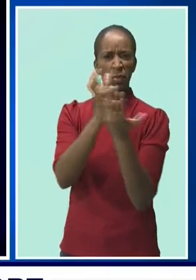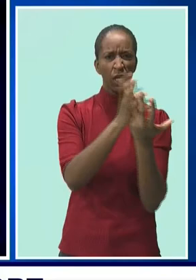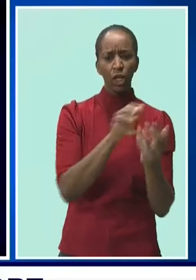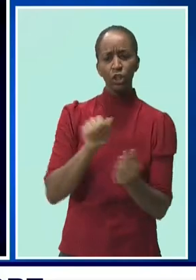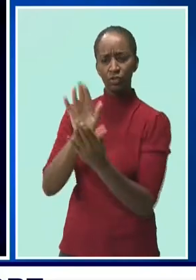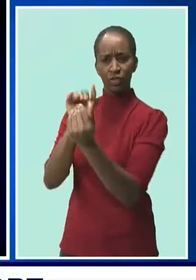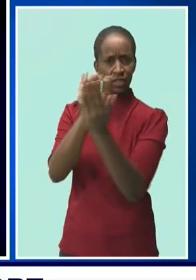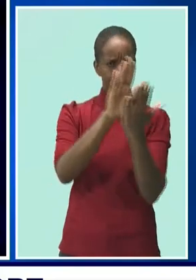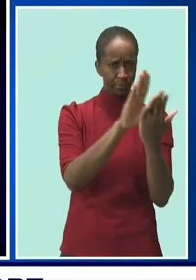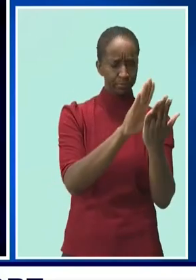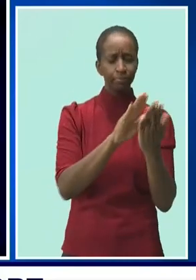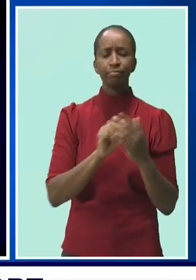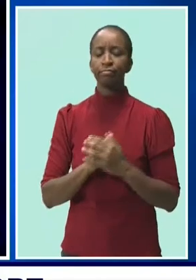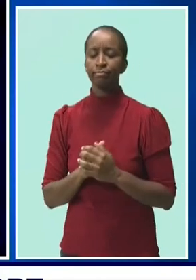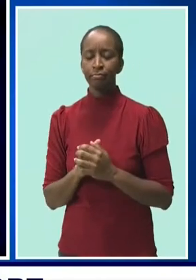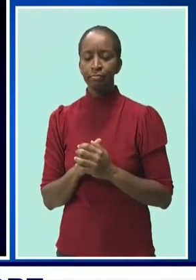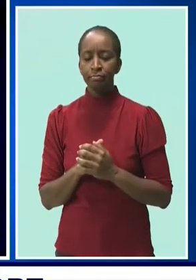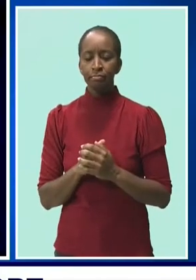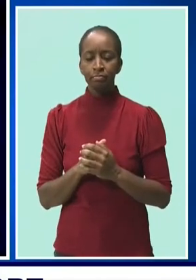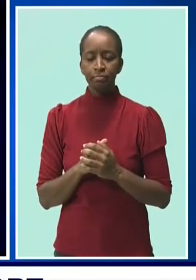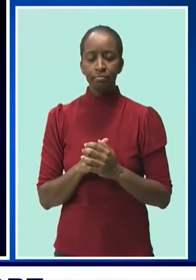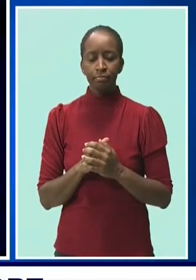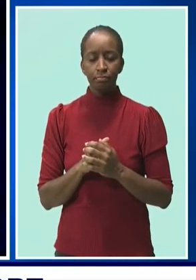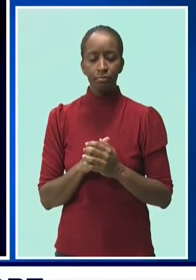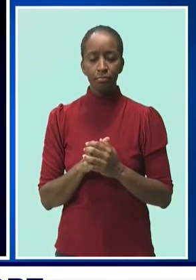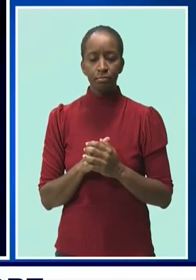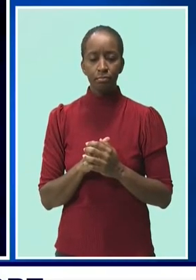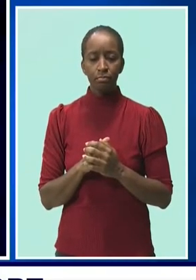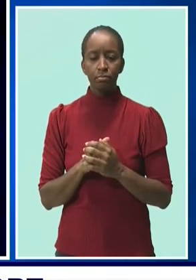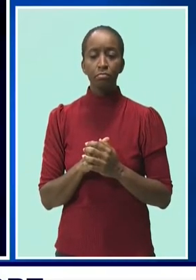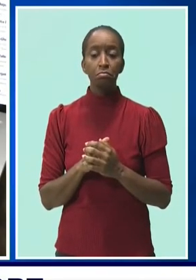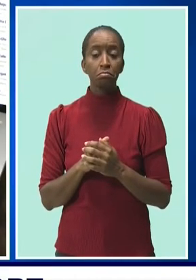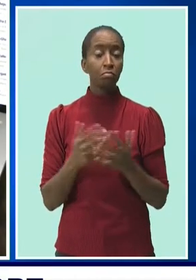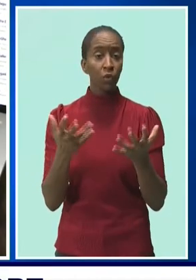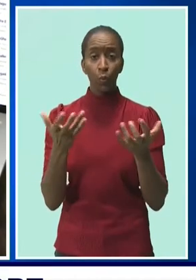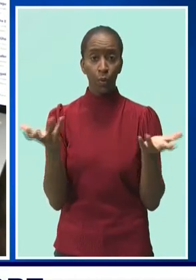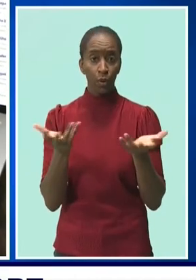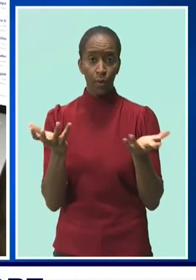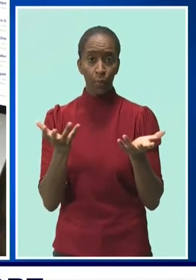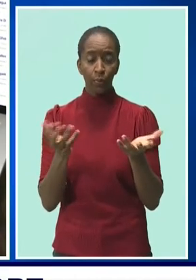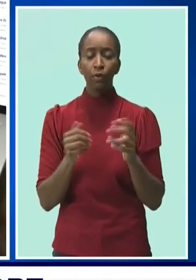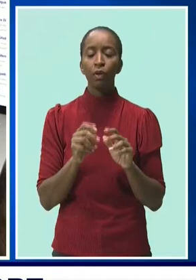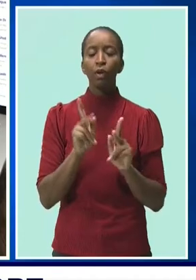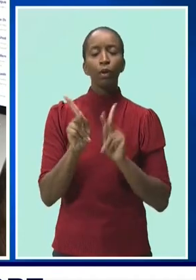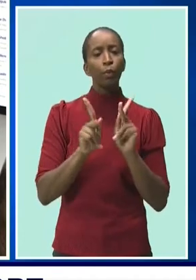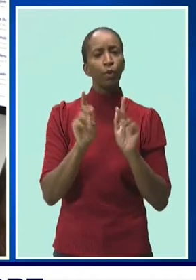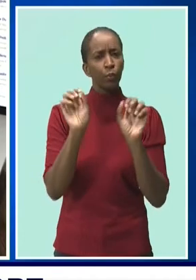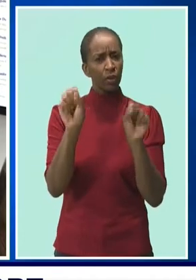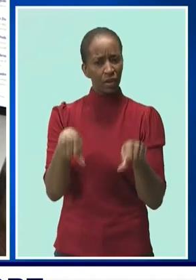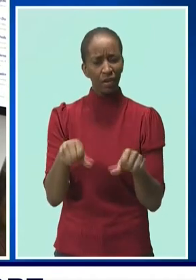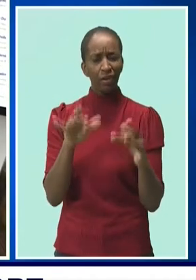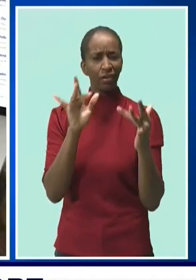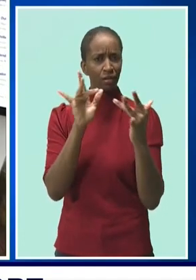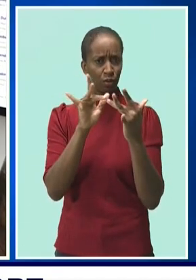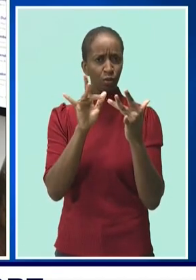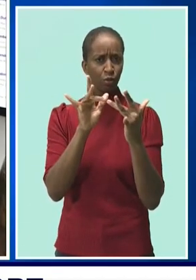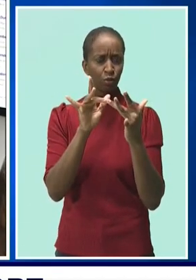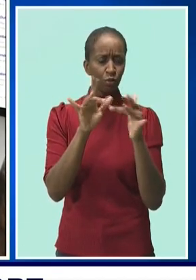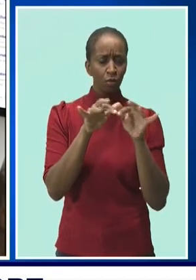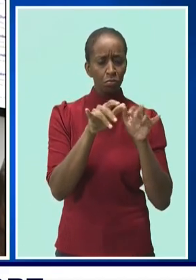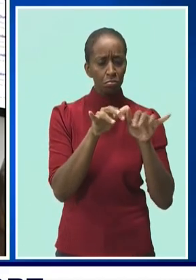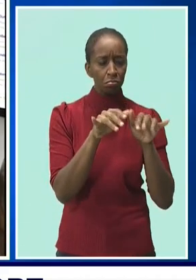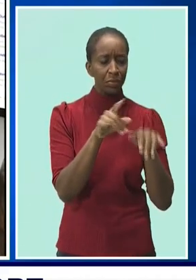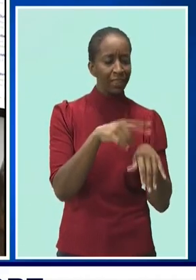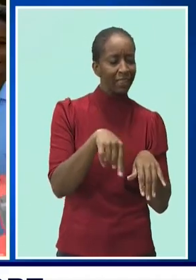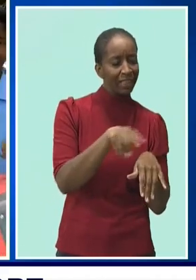points is the provision of low-cost options for internet access to improve the ability of vulnerable groups to work on the net.